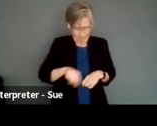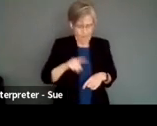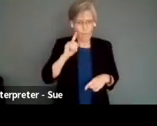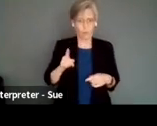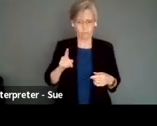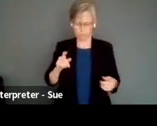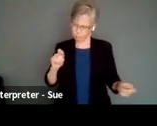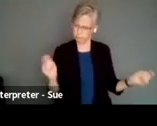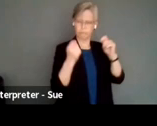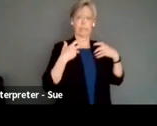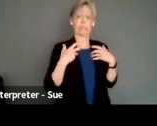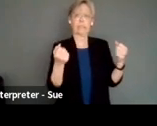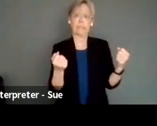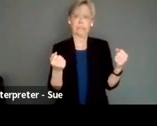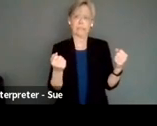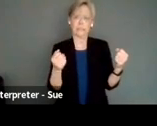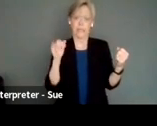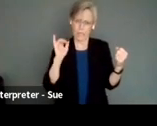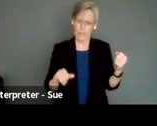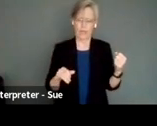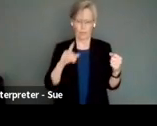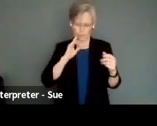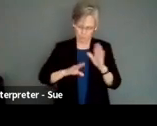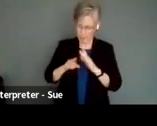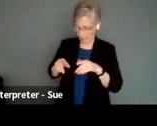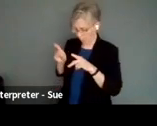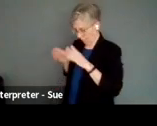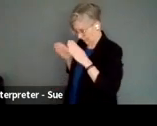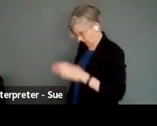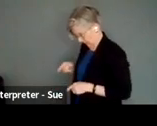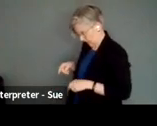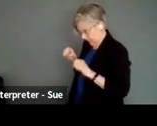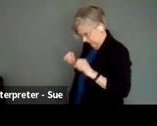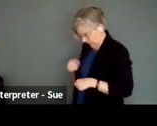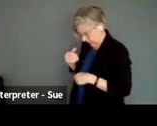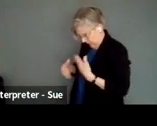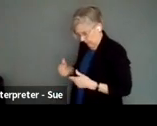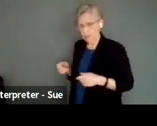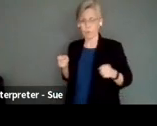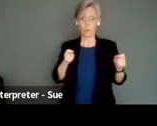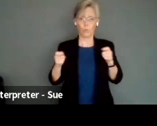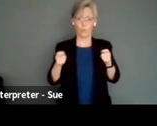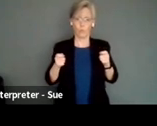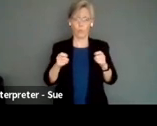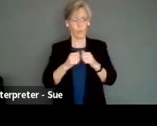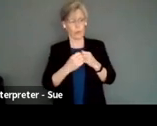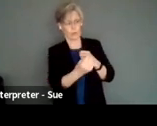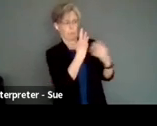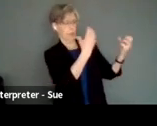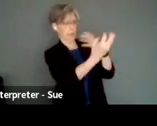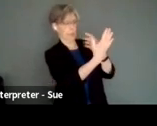collective approach to wellness. And it builds that individual capacity to then be able to not only cope with those external